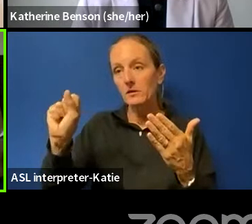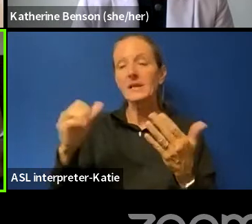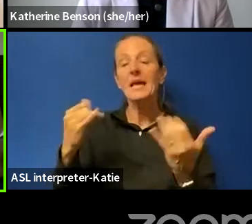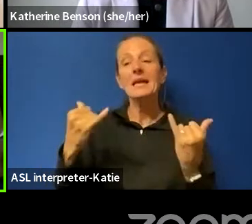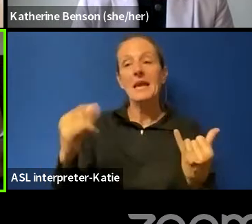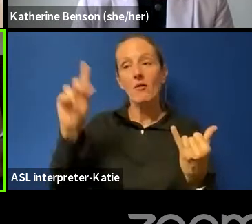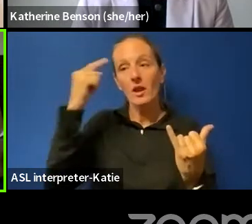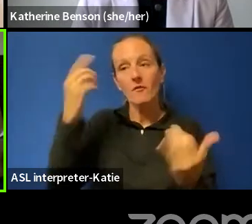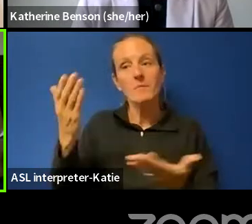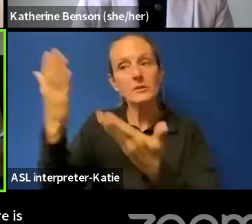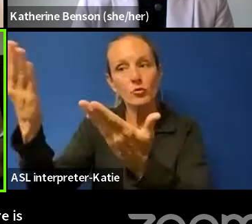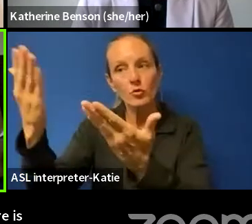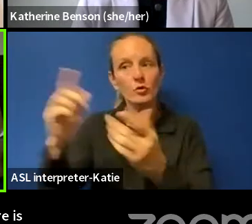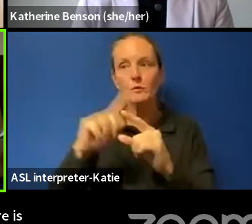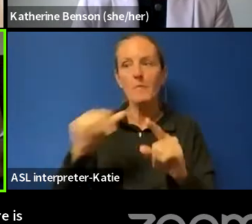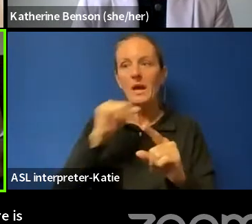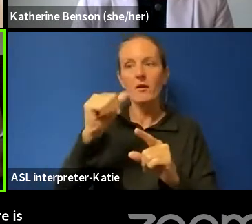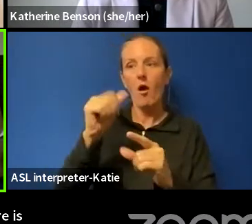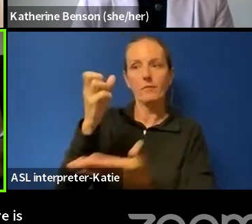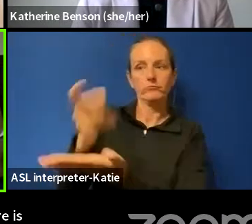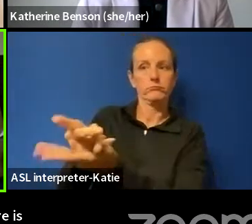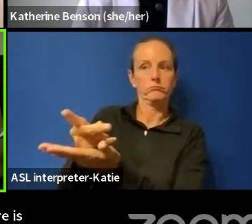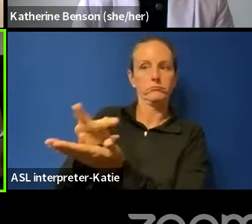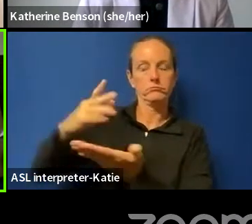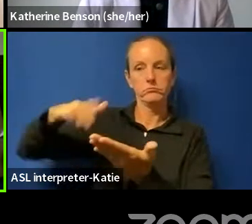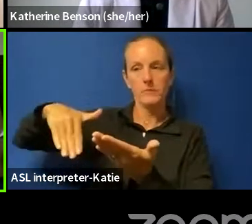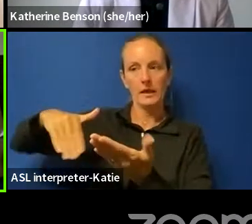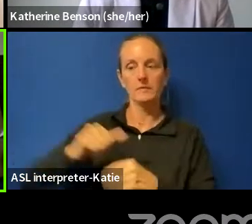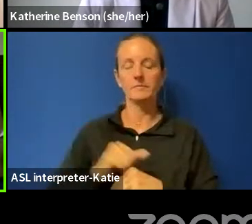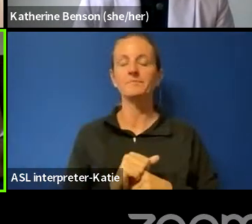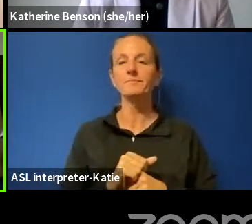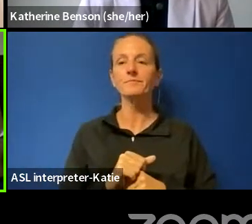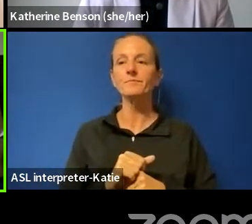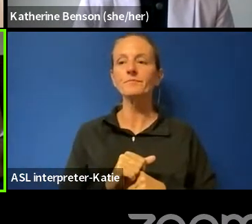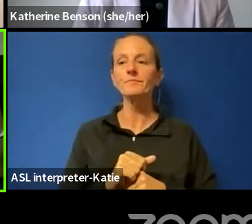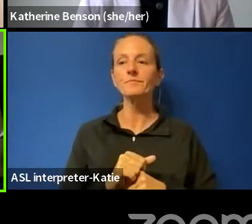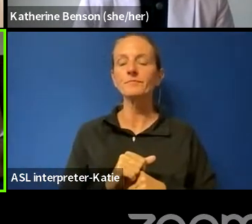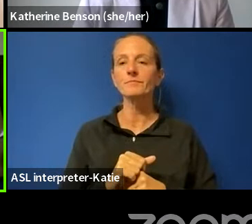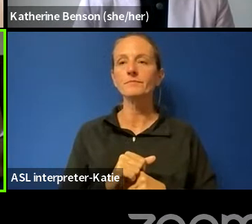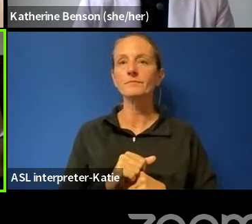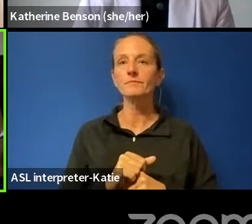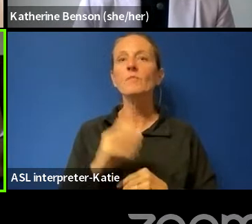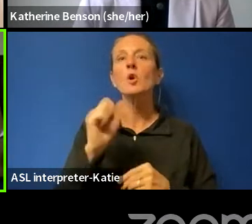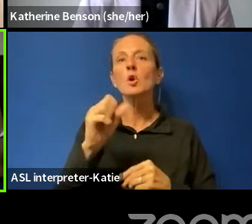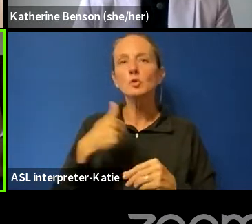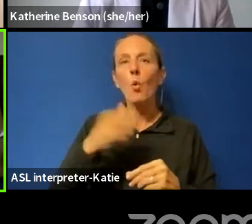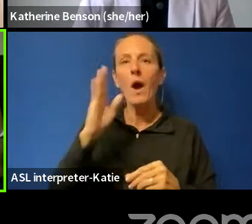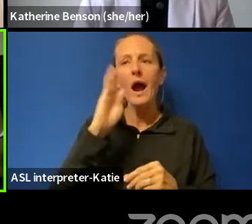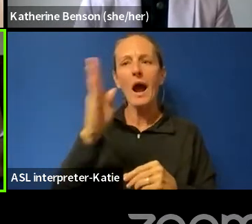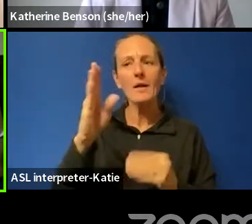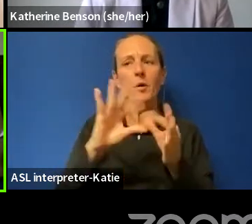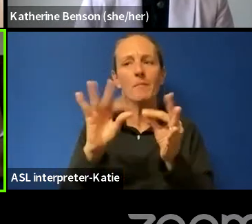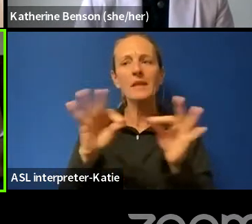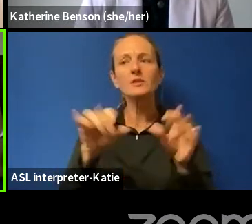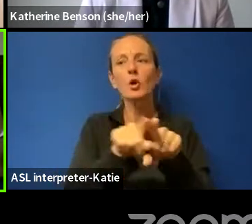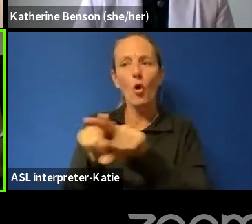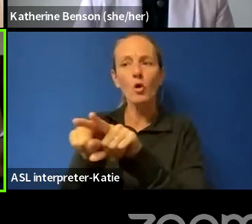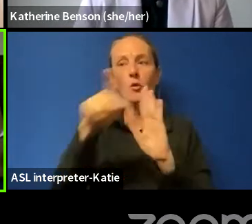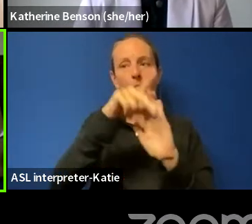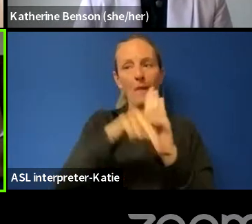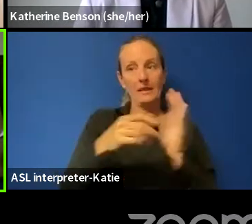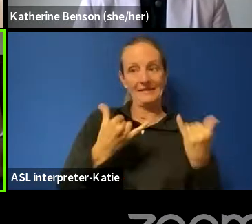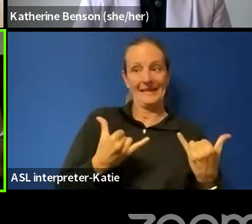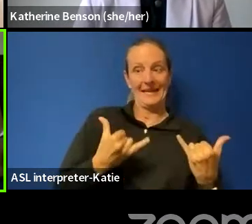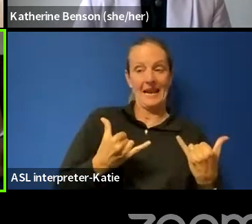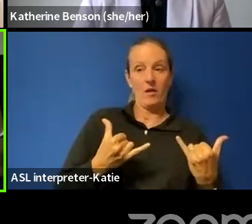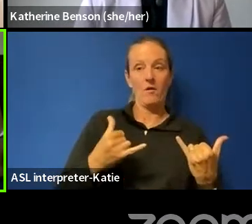finalized. So I'll just mention, too, that the policy right now of the